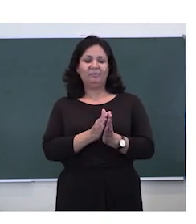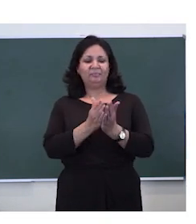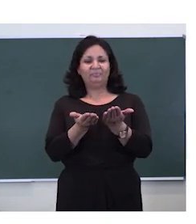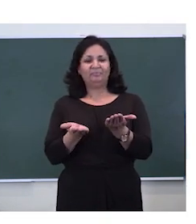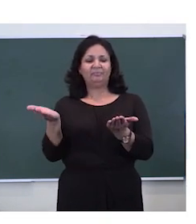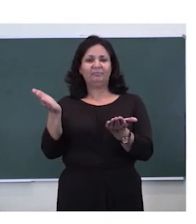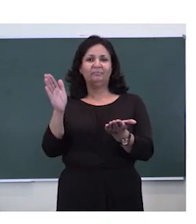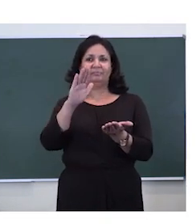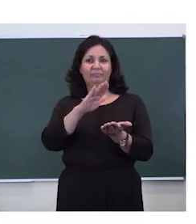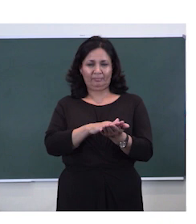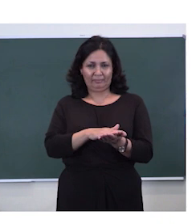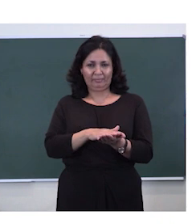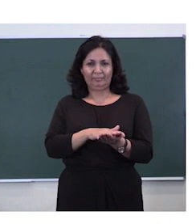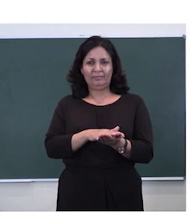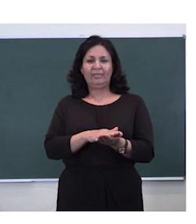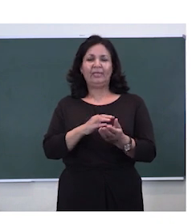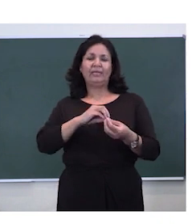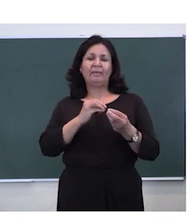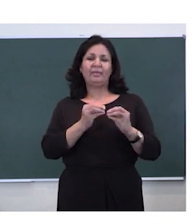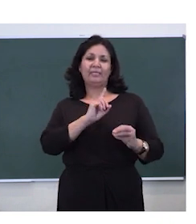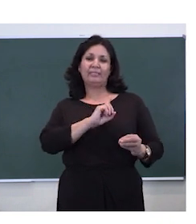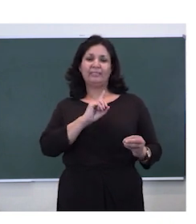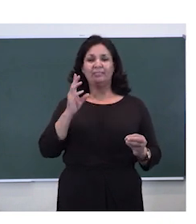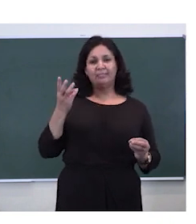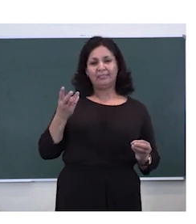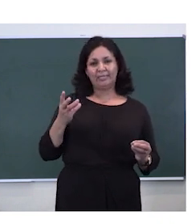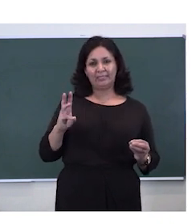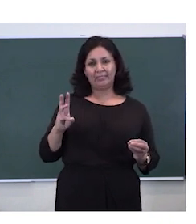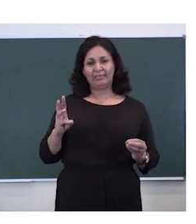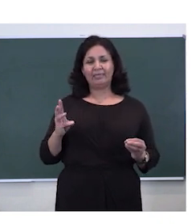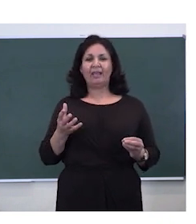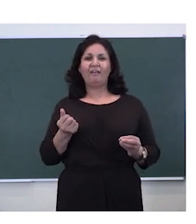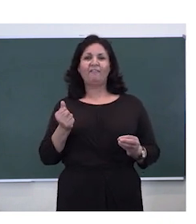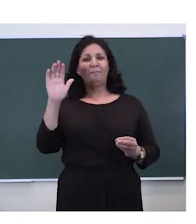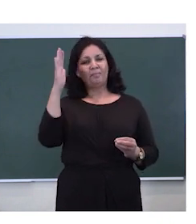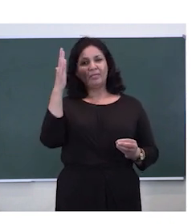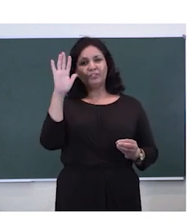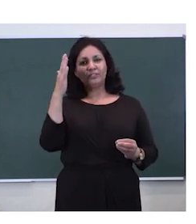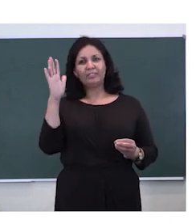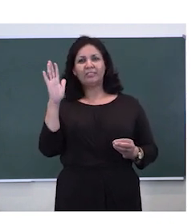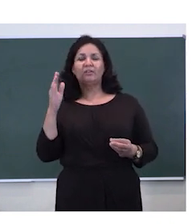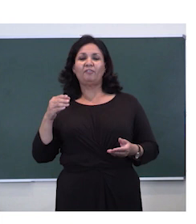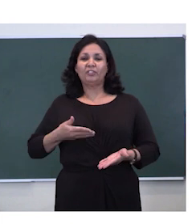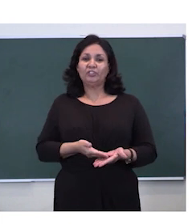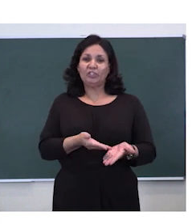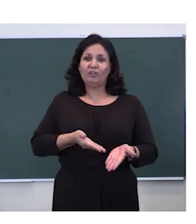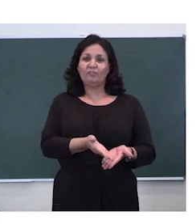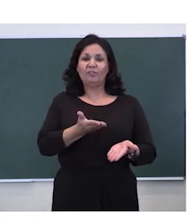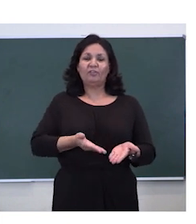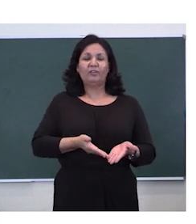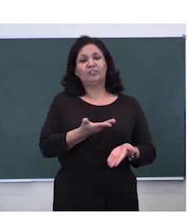16. This page has pictures of a shovel, a book